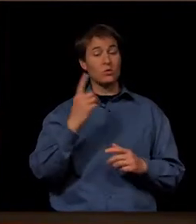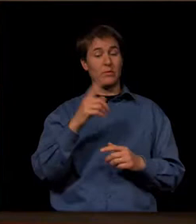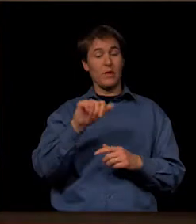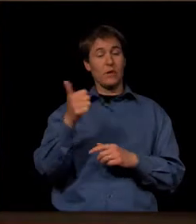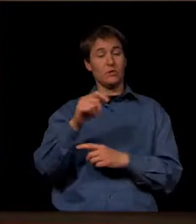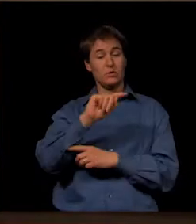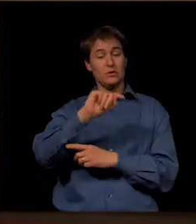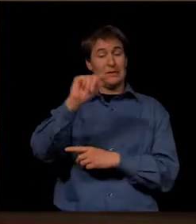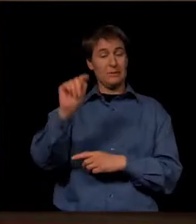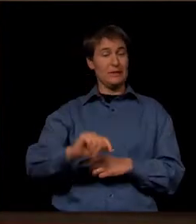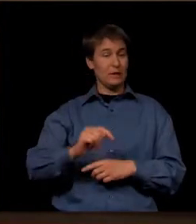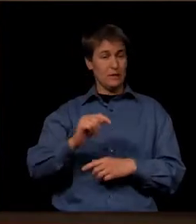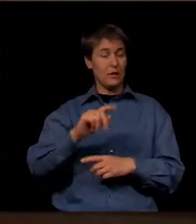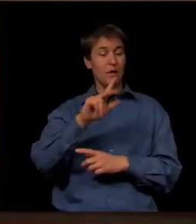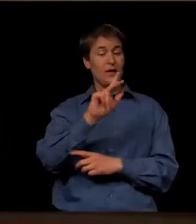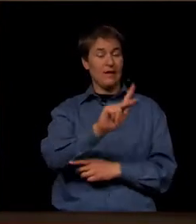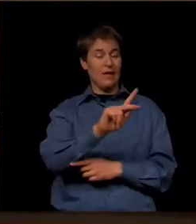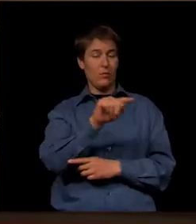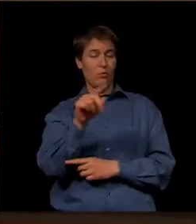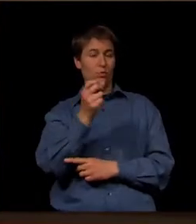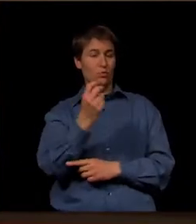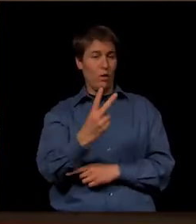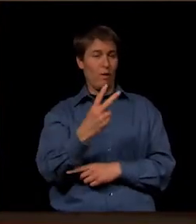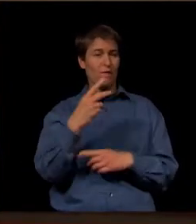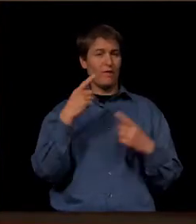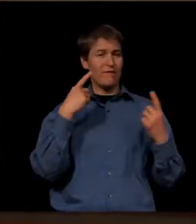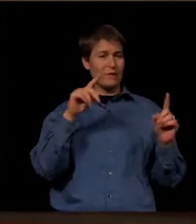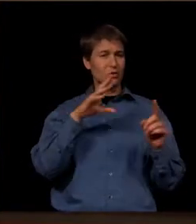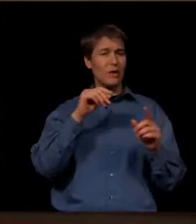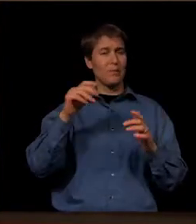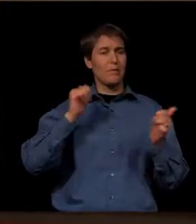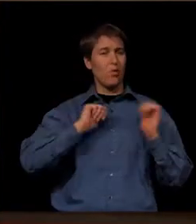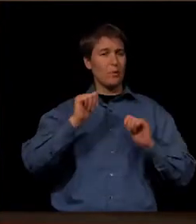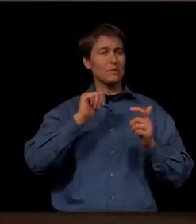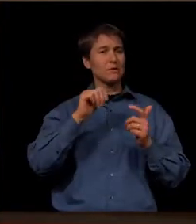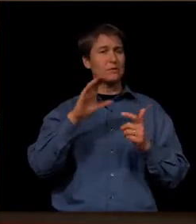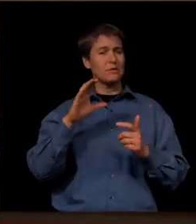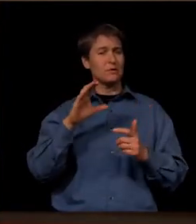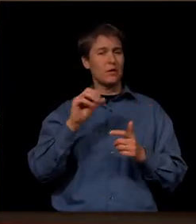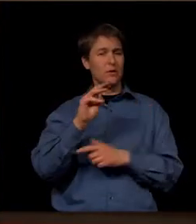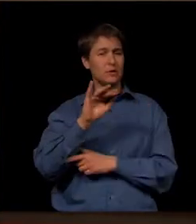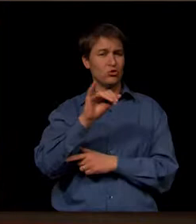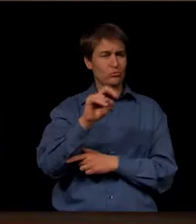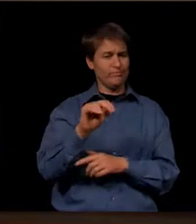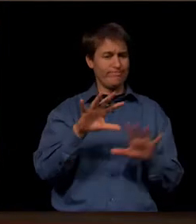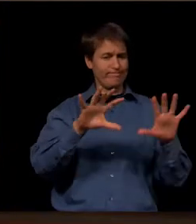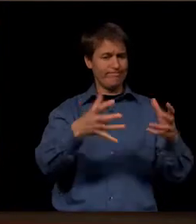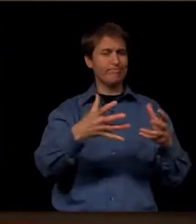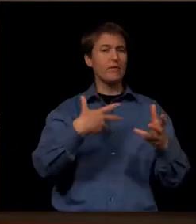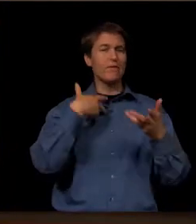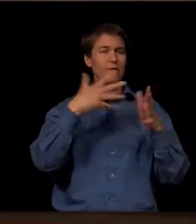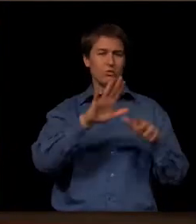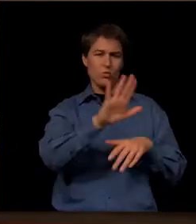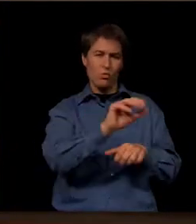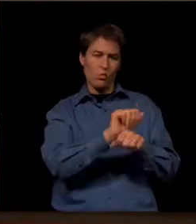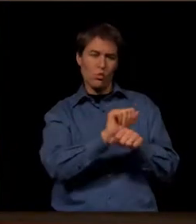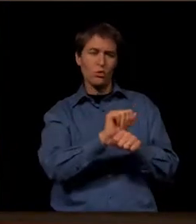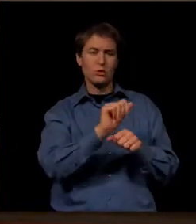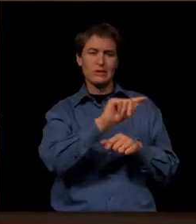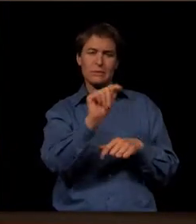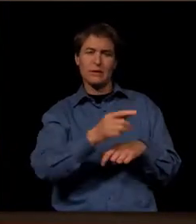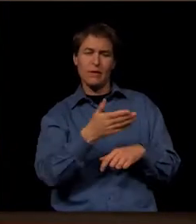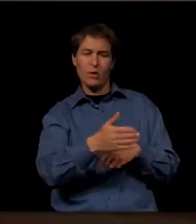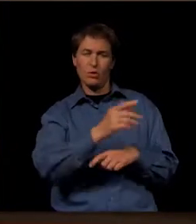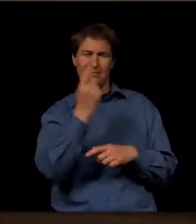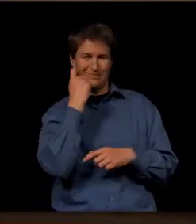-12 Efficiency and Performance Commission wrapped up their work officially this week in Topeka on Tuesday. They are still to